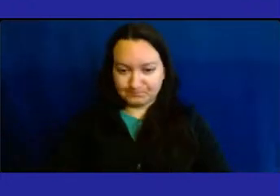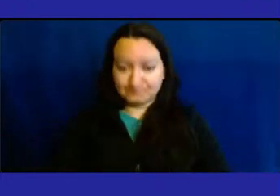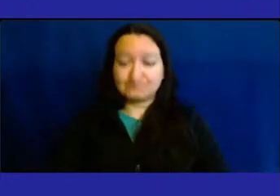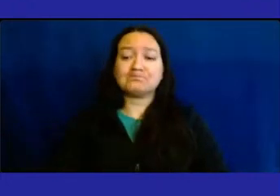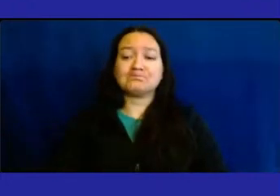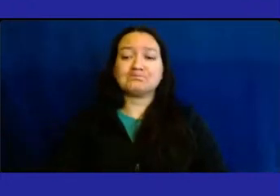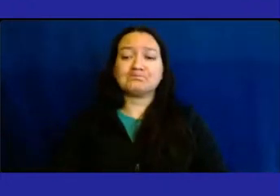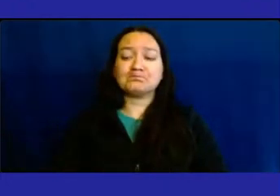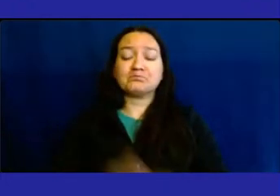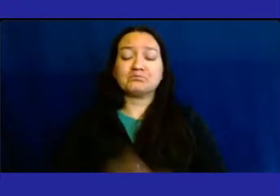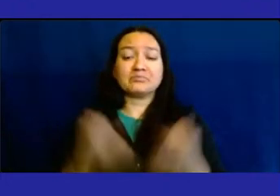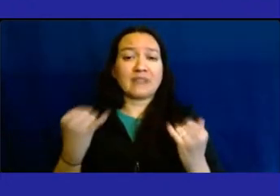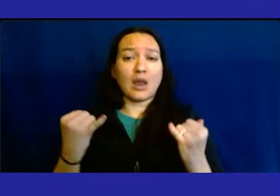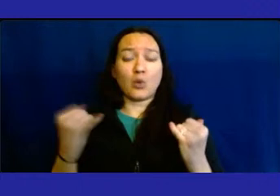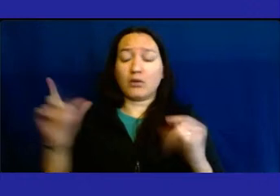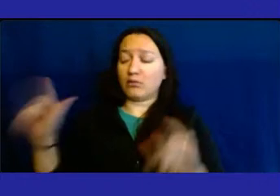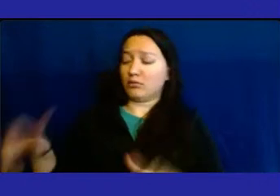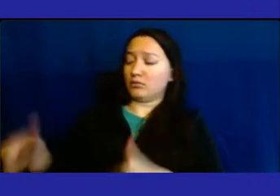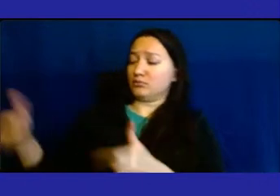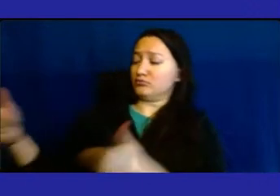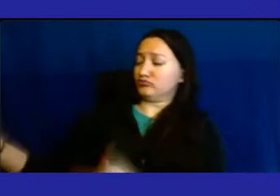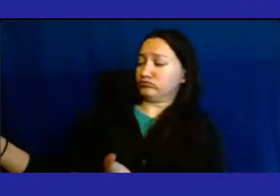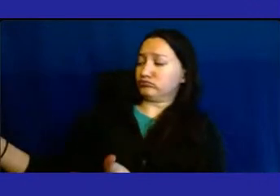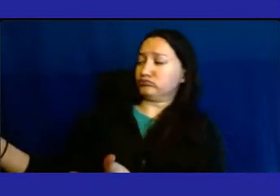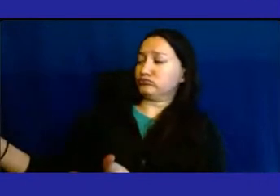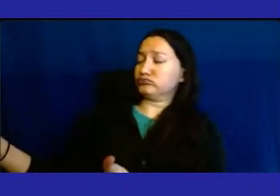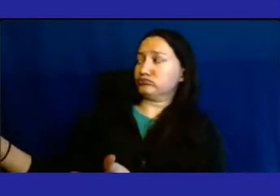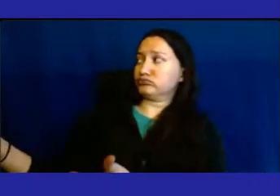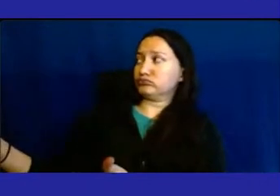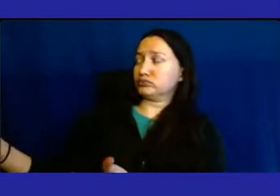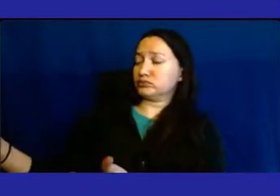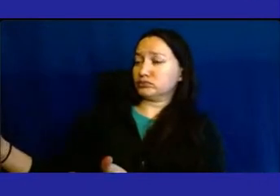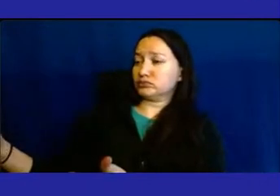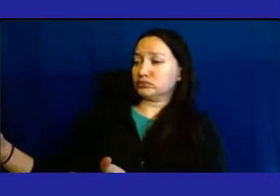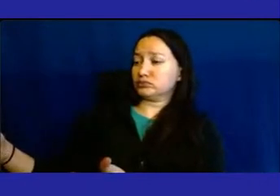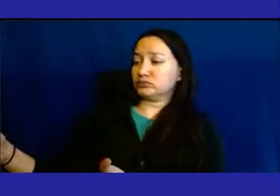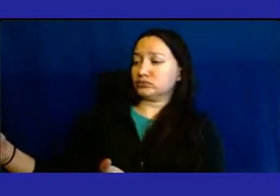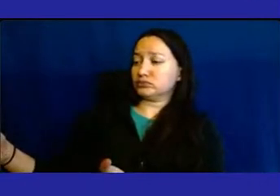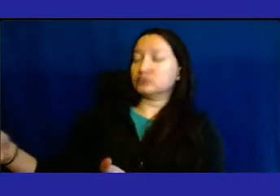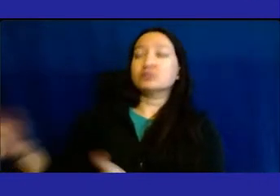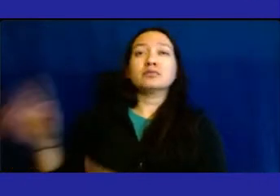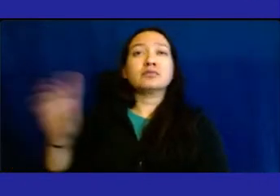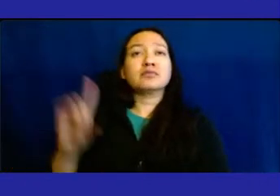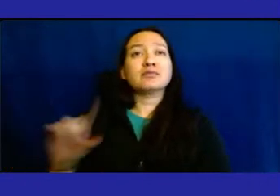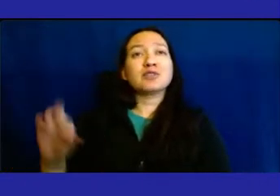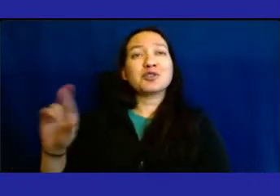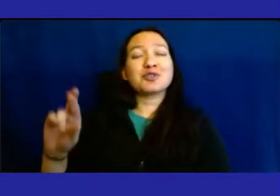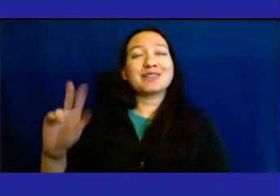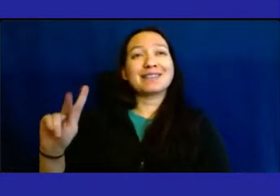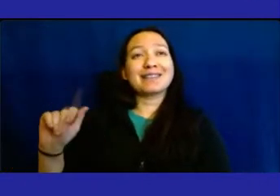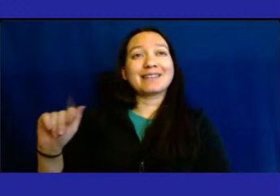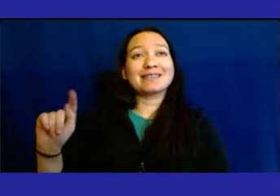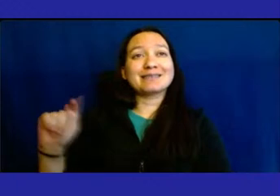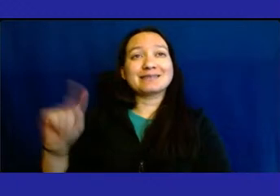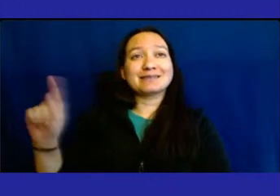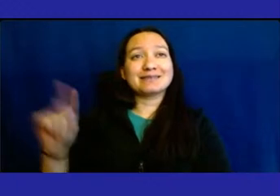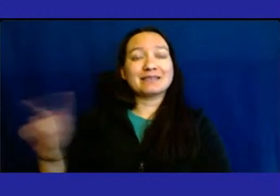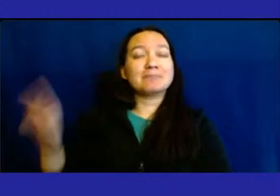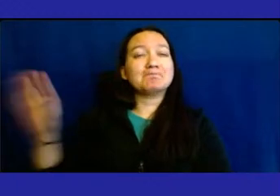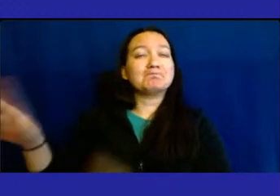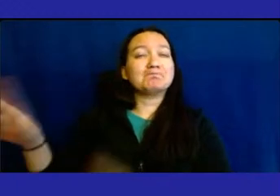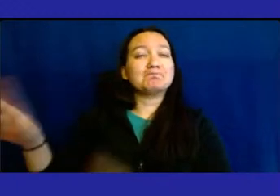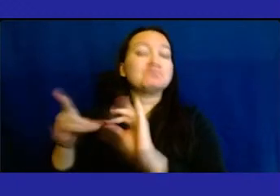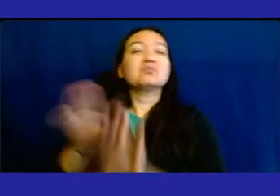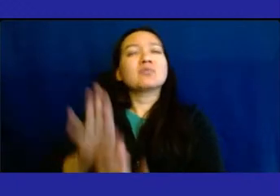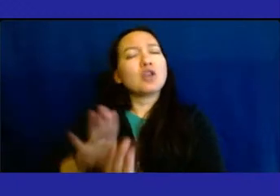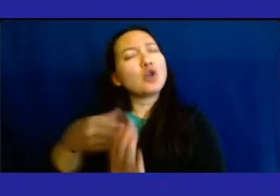turn it over to our very own Dr. Katz for his remarks. But before he